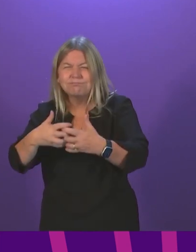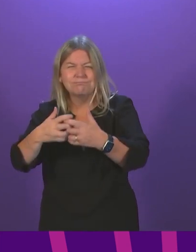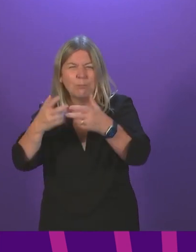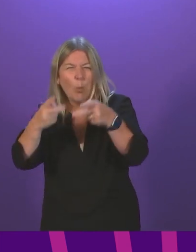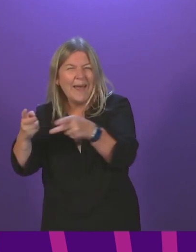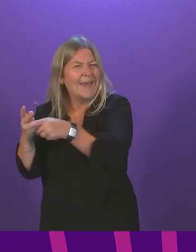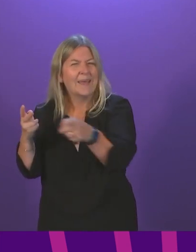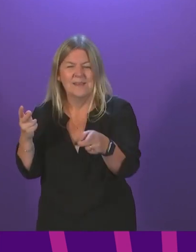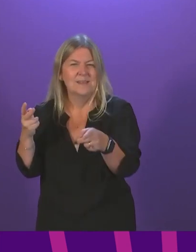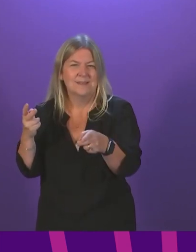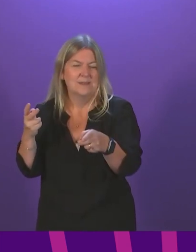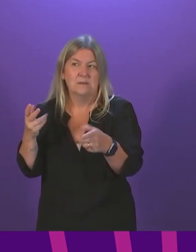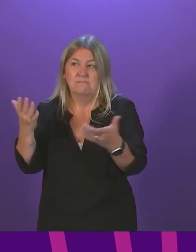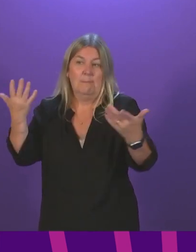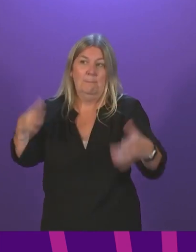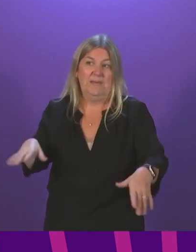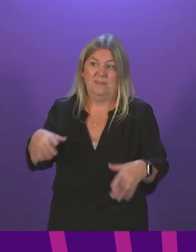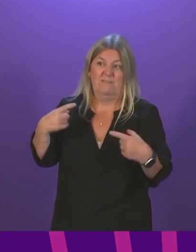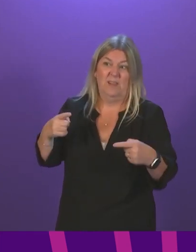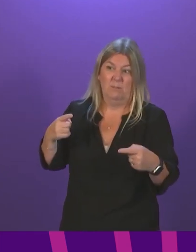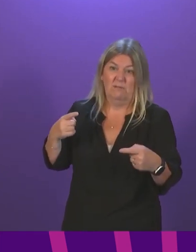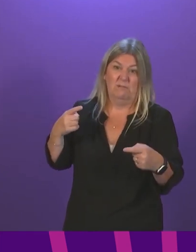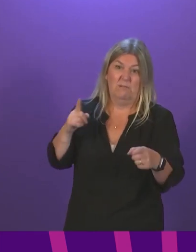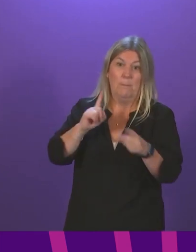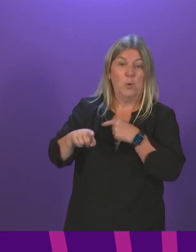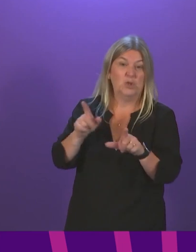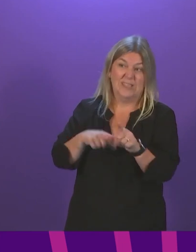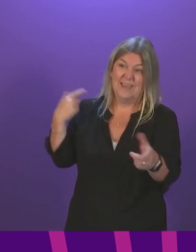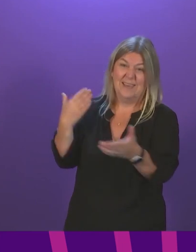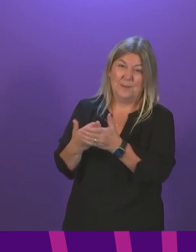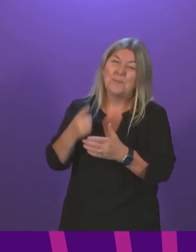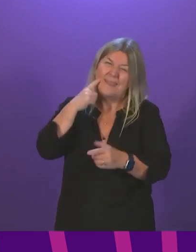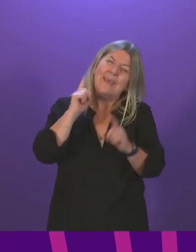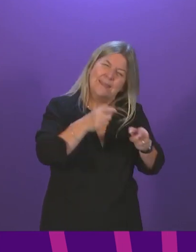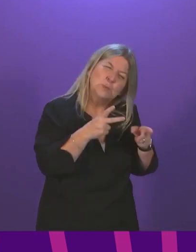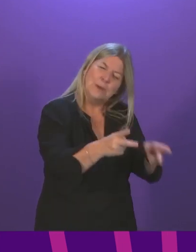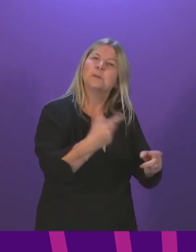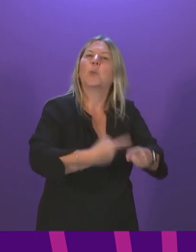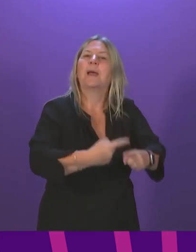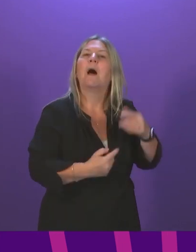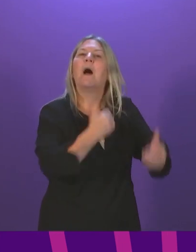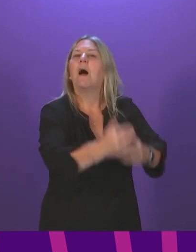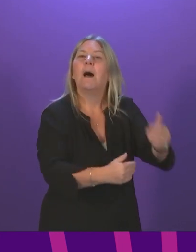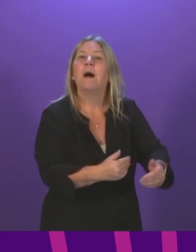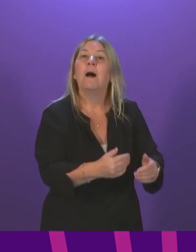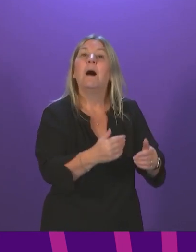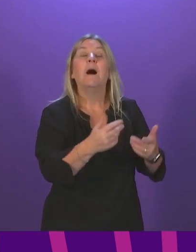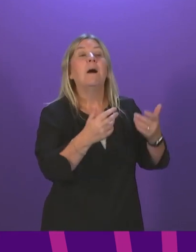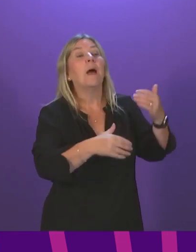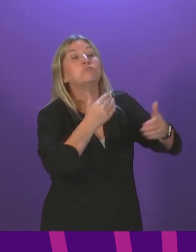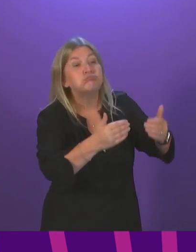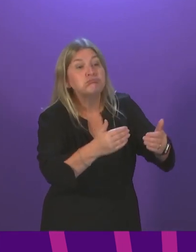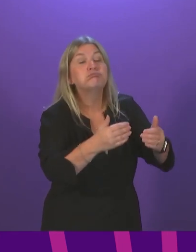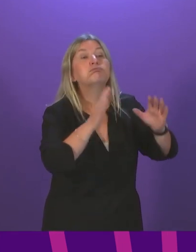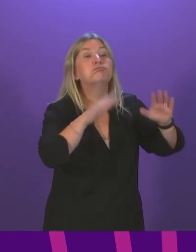that has been available now for most of this year, will actually allow us to get underway with this more quickly. We will then use school vaccination to make